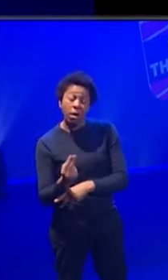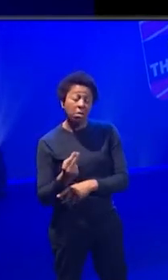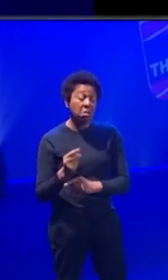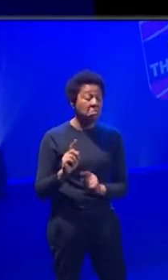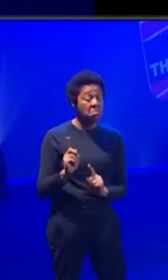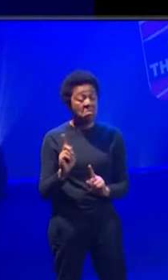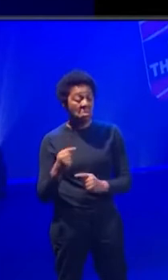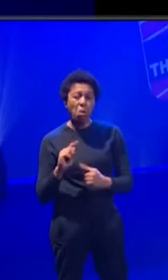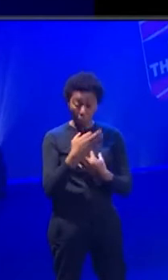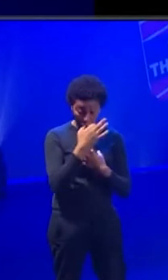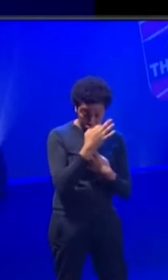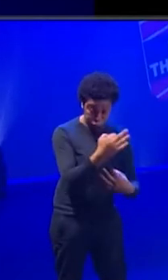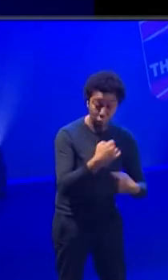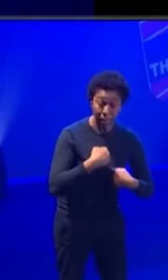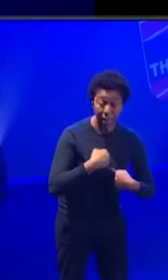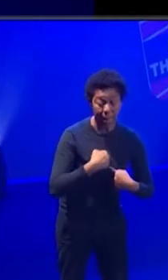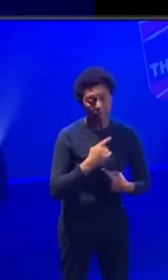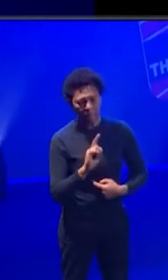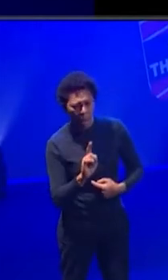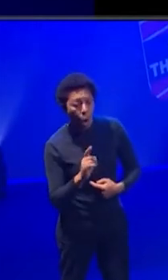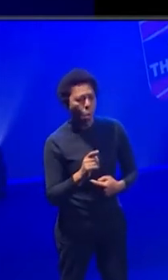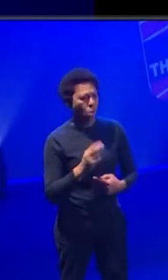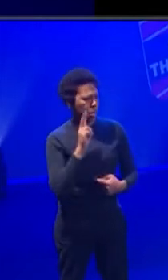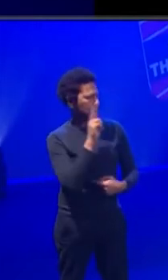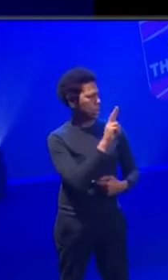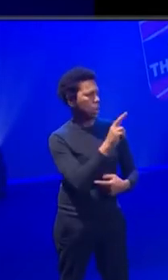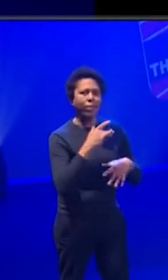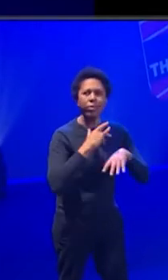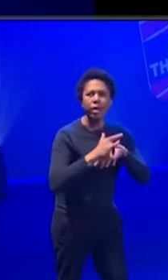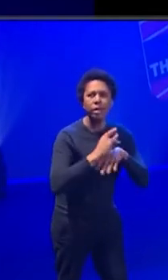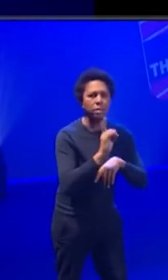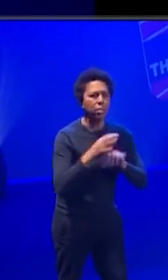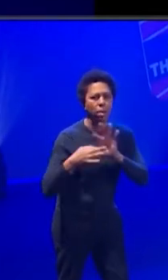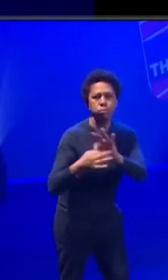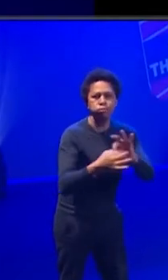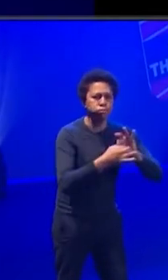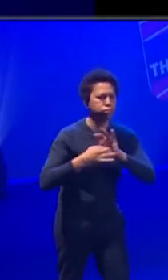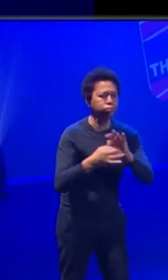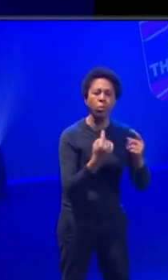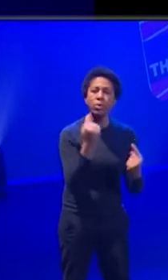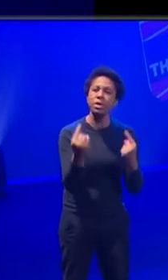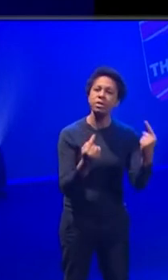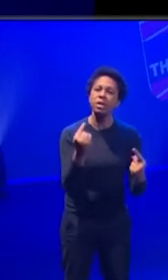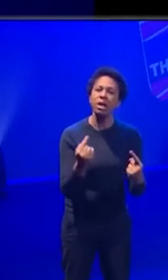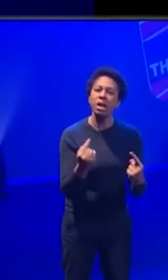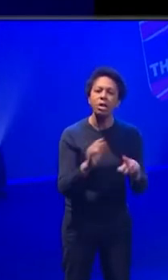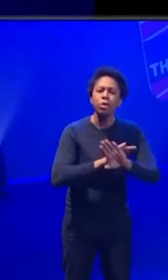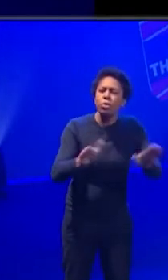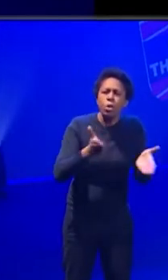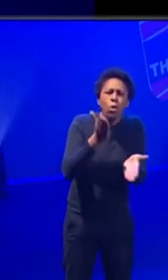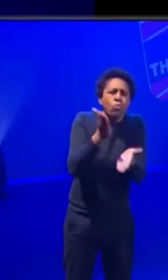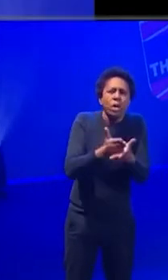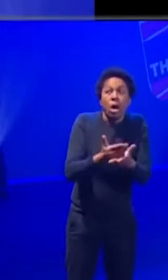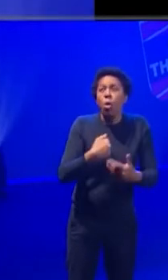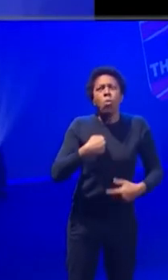me the most about working in theatre was collaborative working, working in a group of people. So there was no sort of real, okay, I